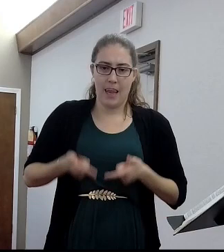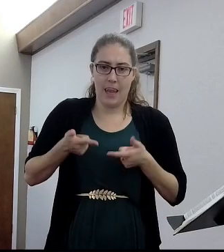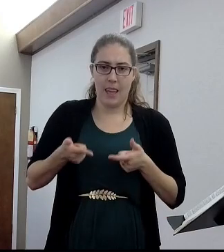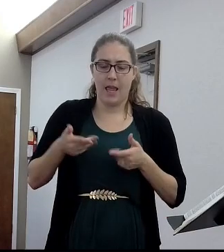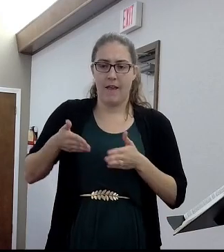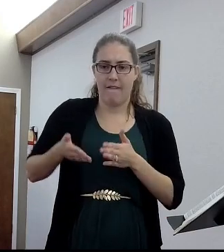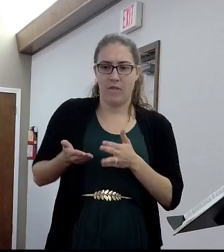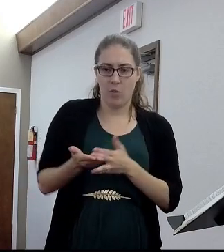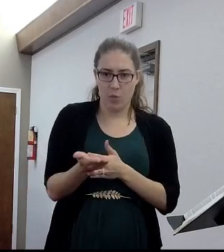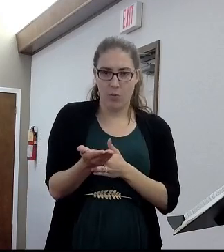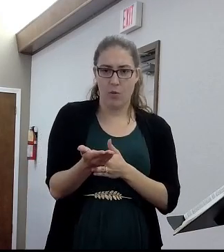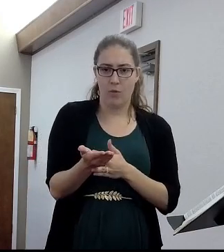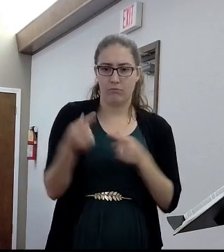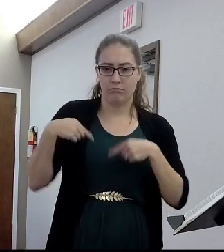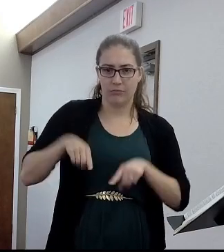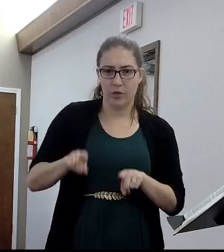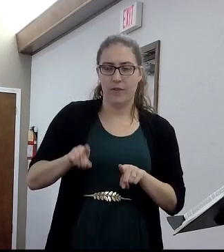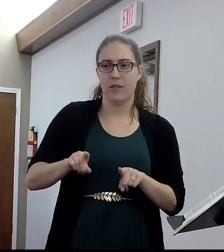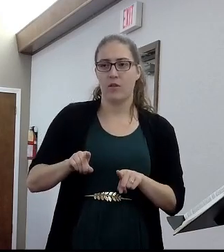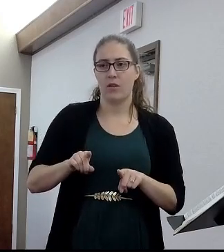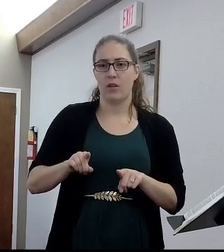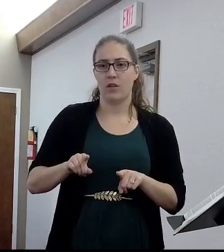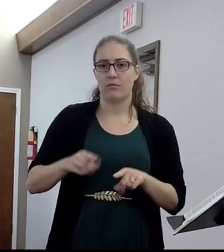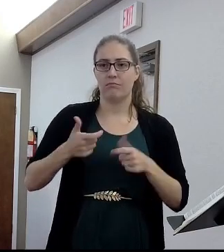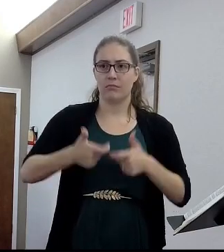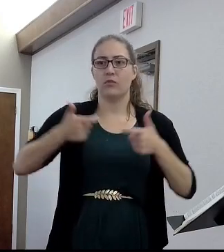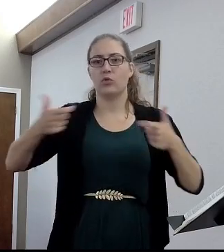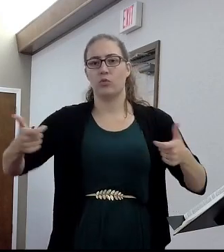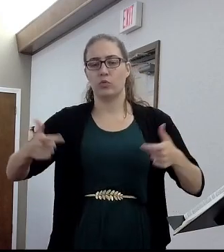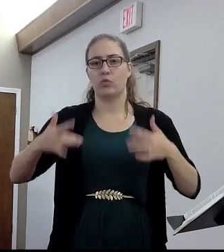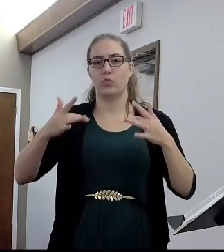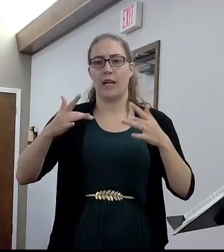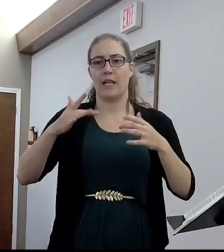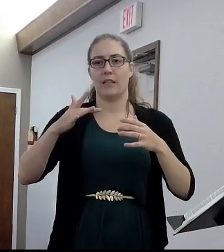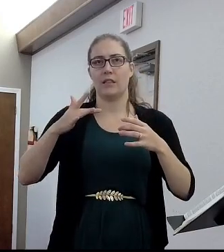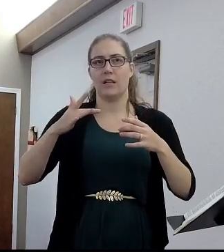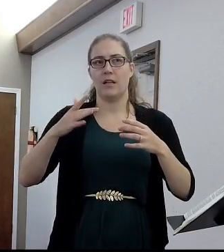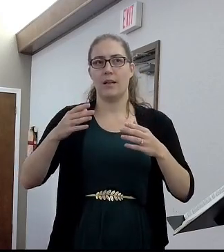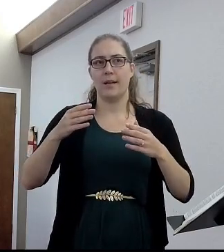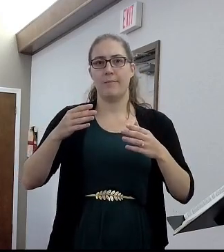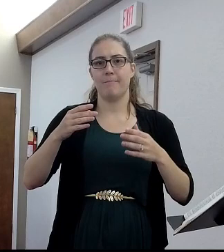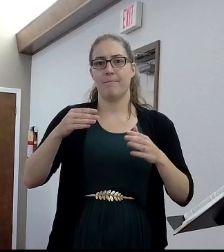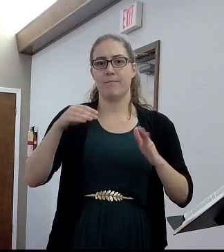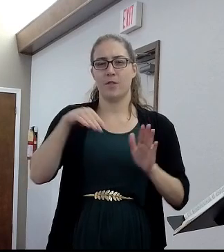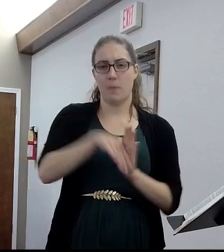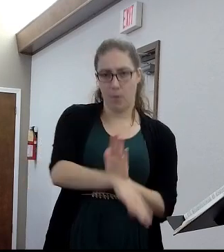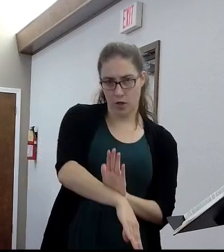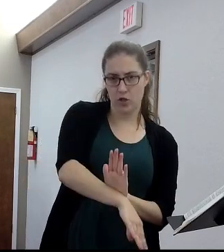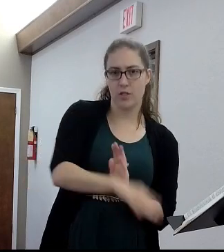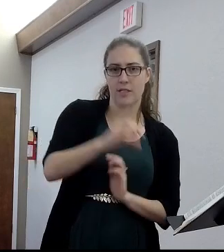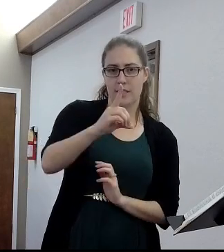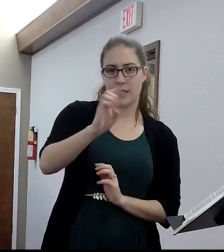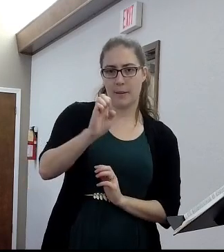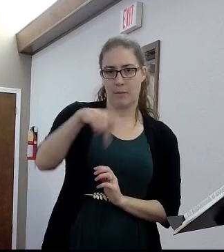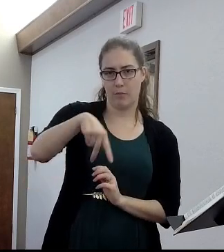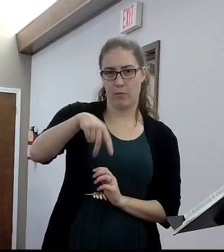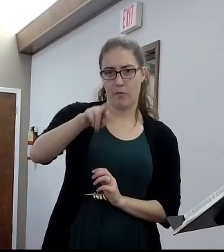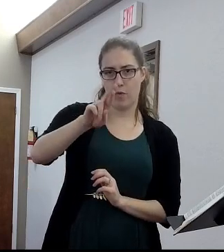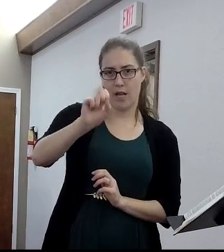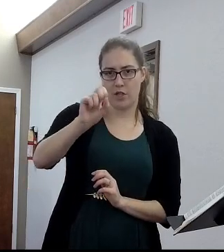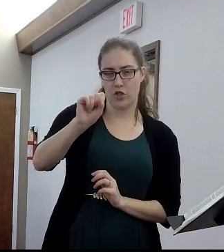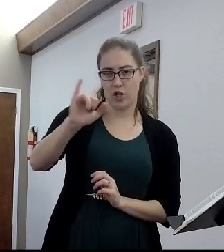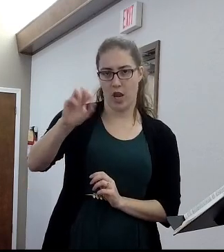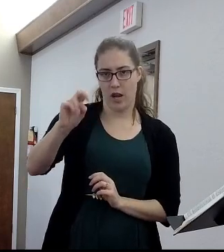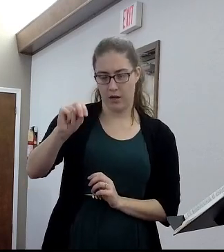are we canning for 20 years? Just go to the grocery store. Doesn't that sound crazy? Did it seem crazy in the, how many of you were, were,